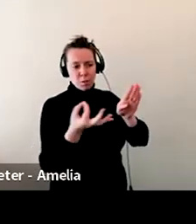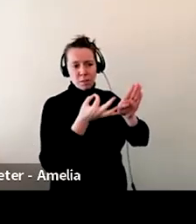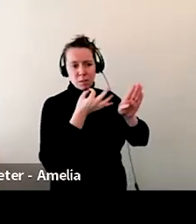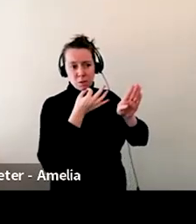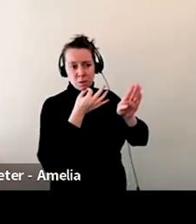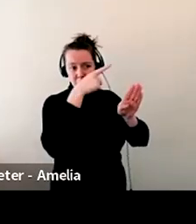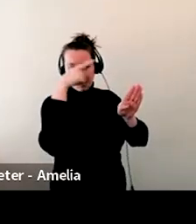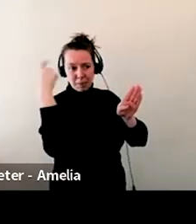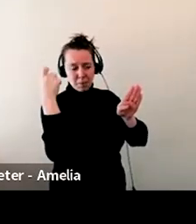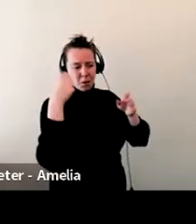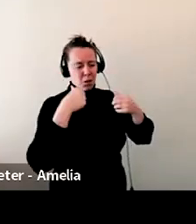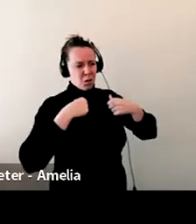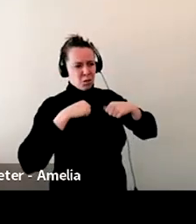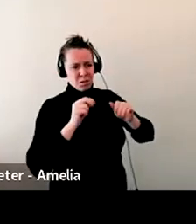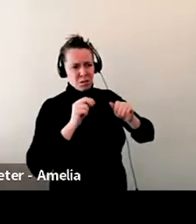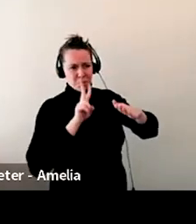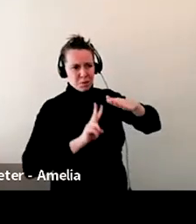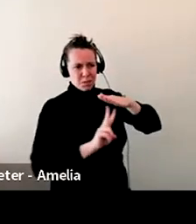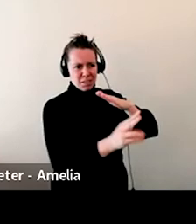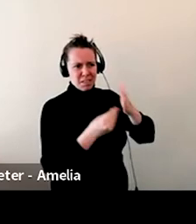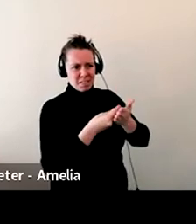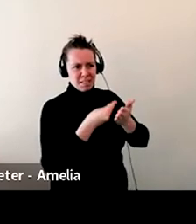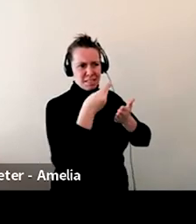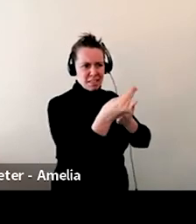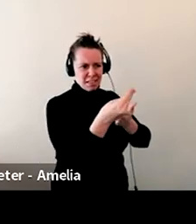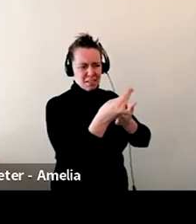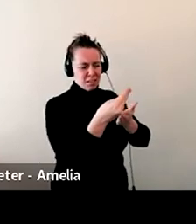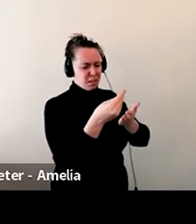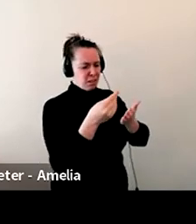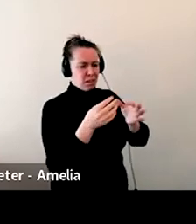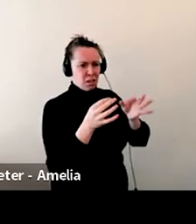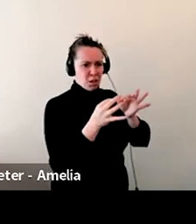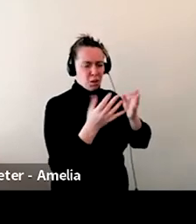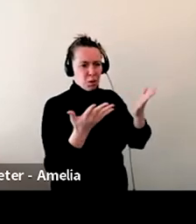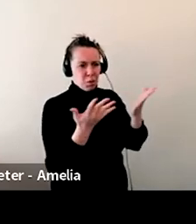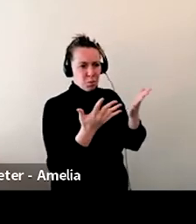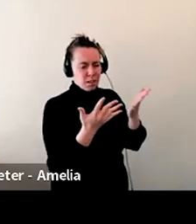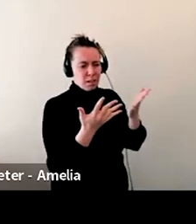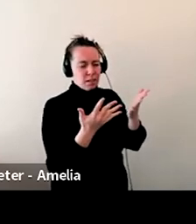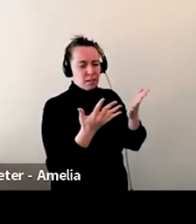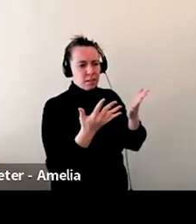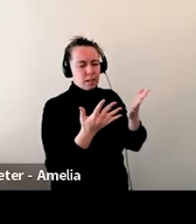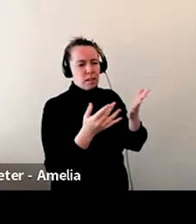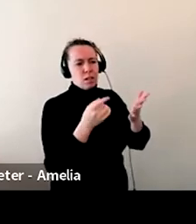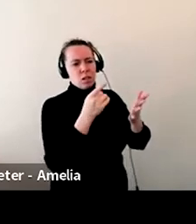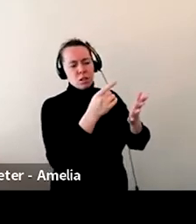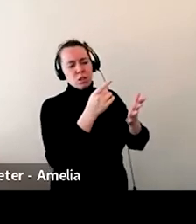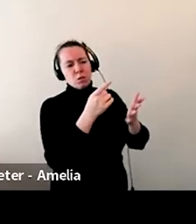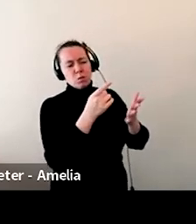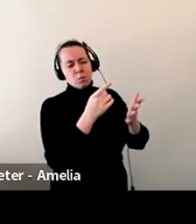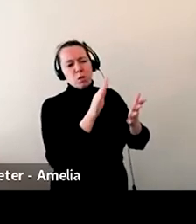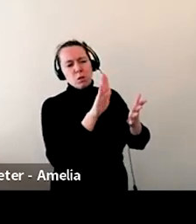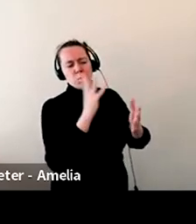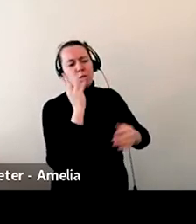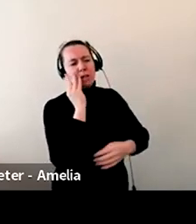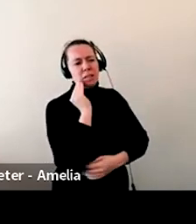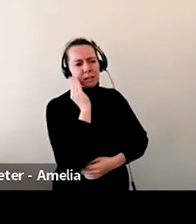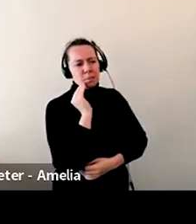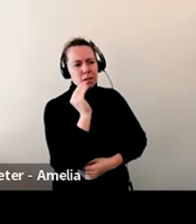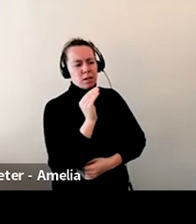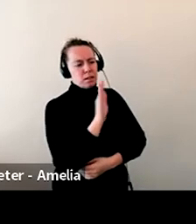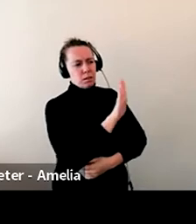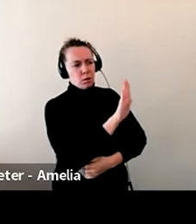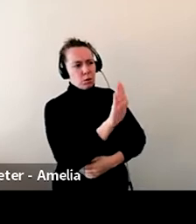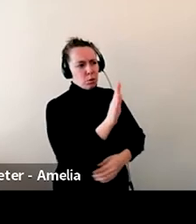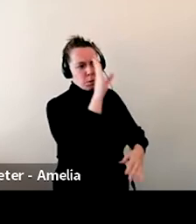trying to project sales and expenses. What have been the biggest differences between your plan and reality since